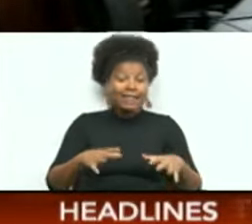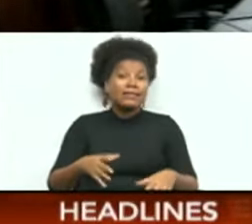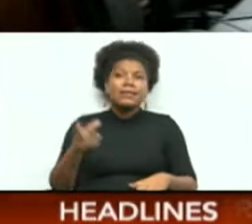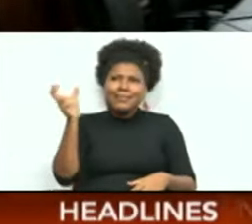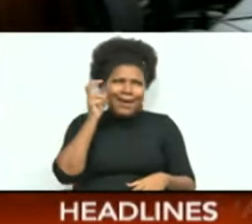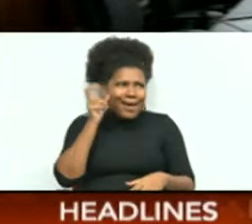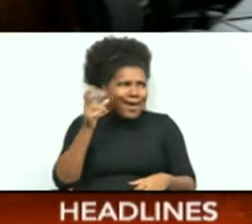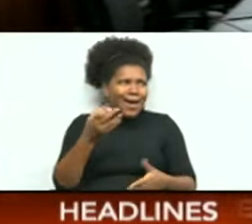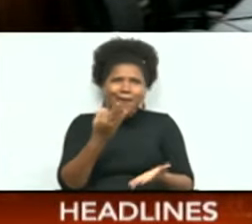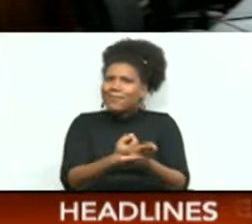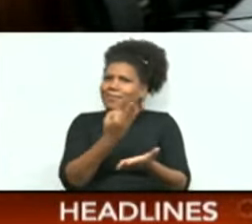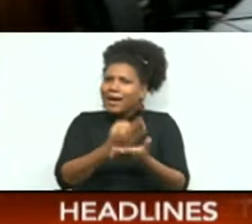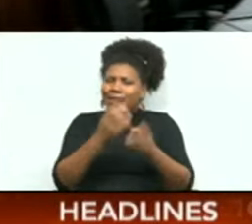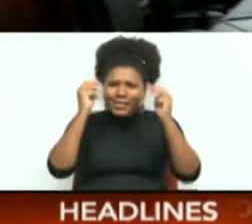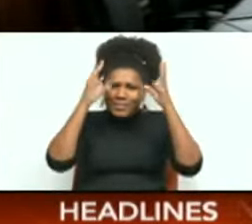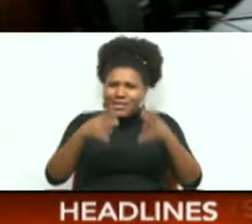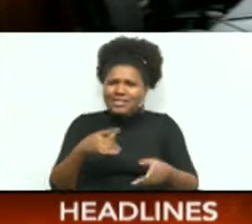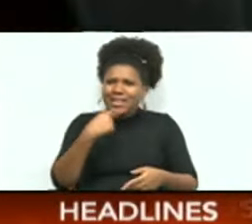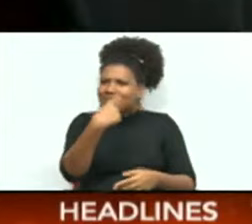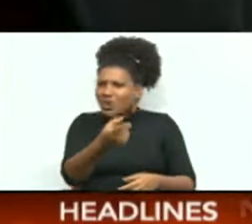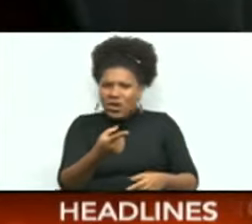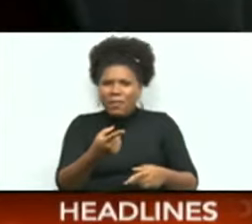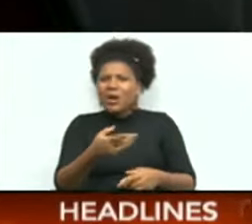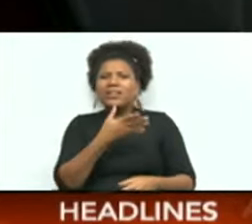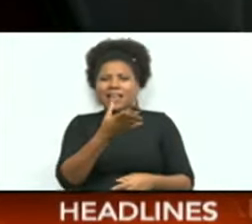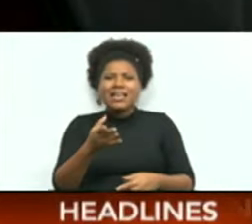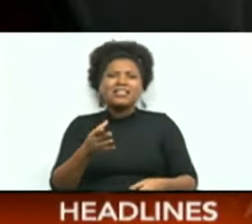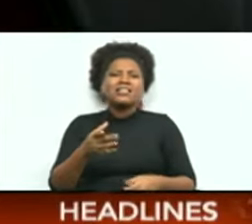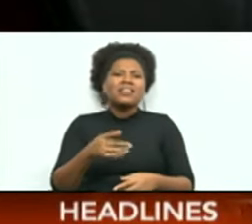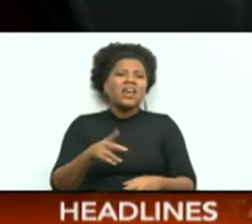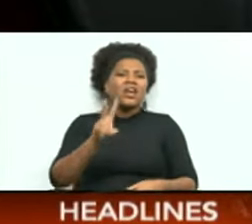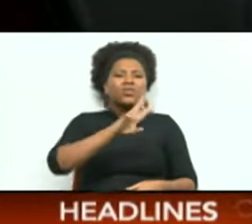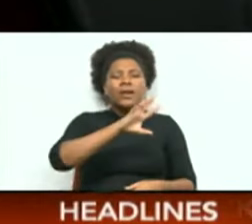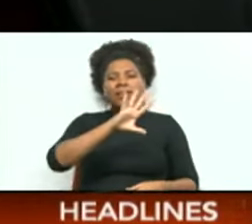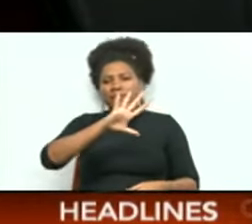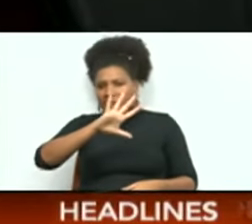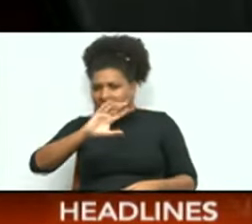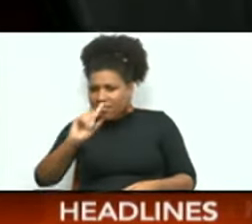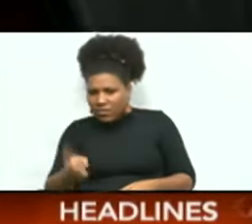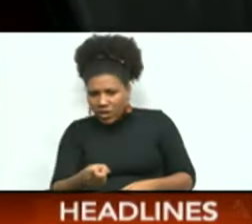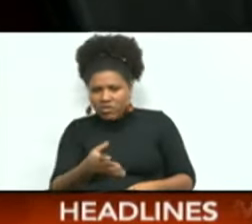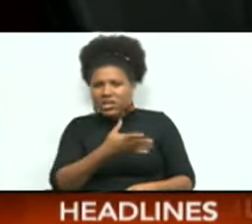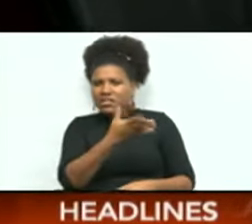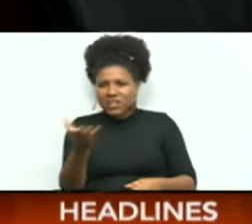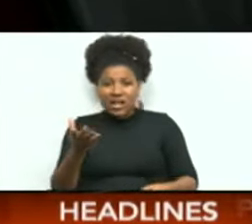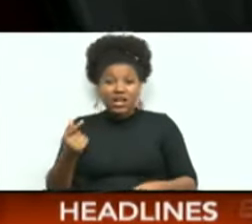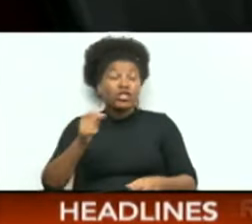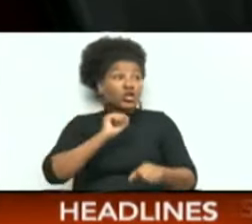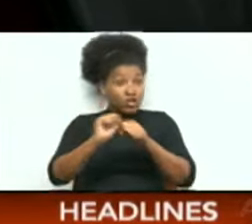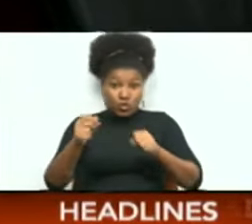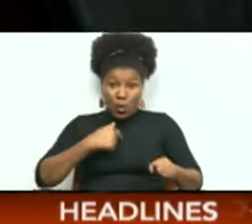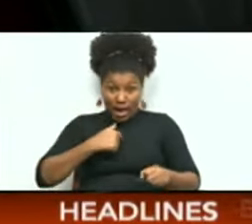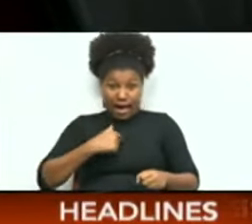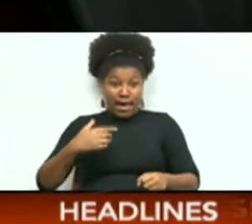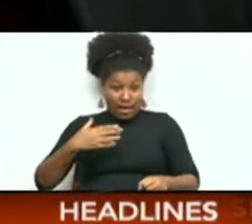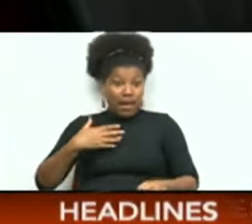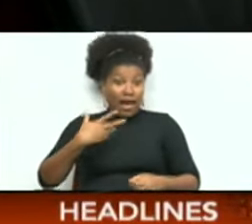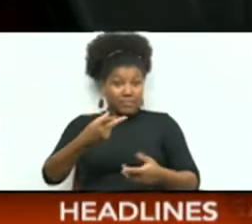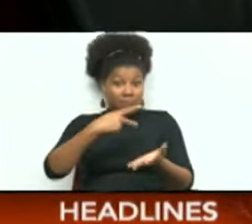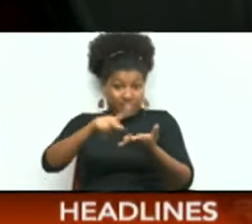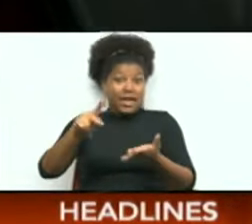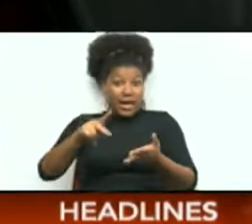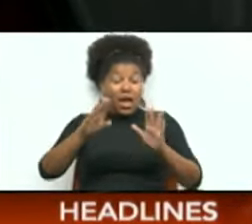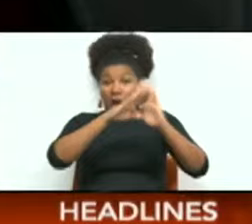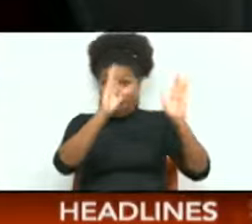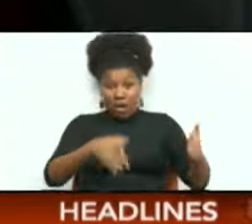reveal his annual property tax valuation. 25,000 a month, believe it or not. So I have to pay a property tax of